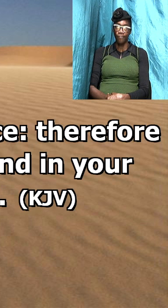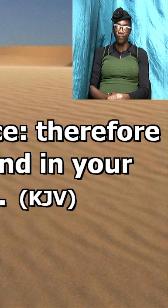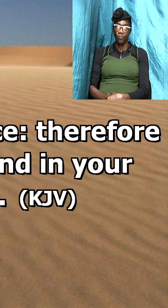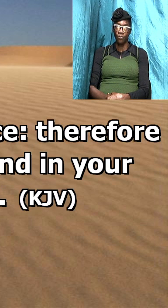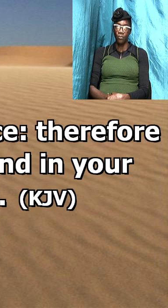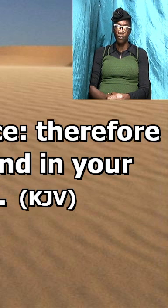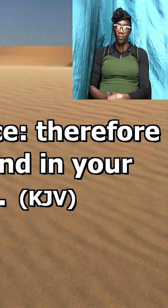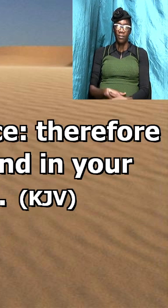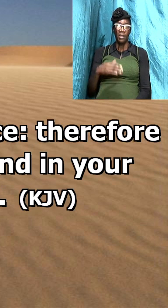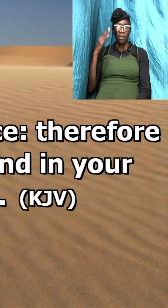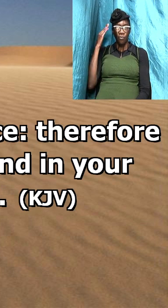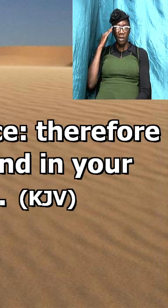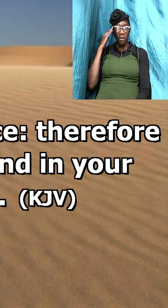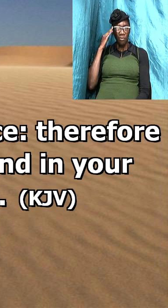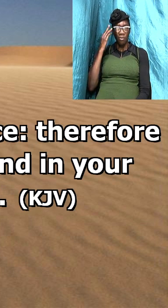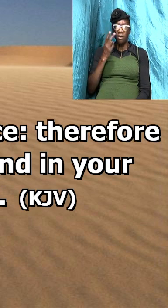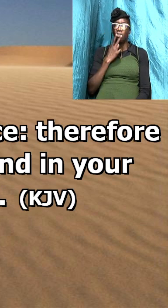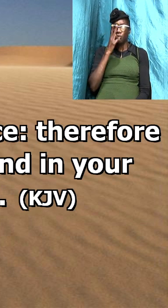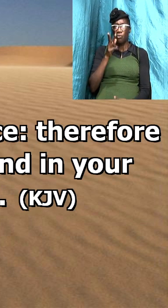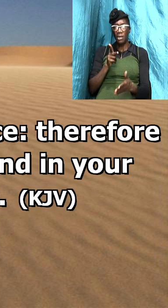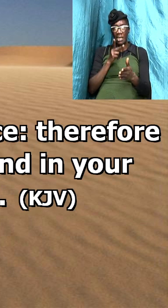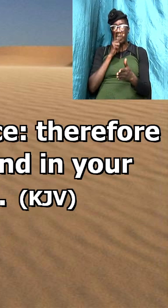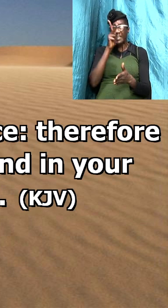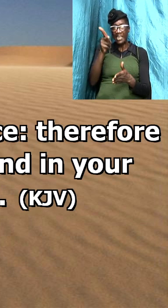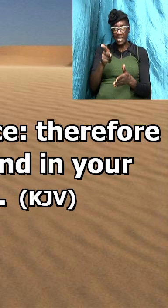so we know smoking kills smoking cancer